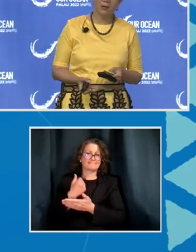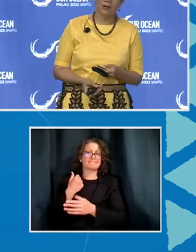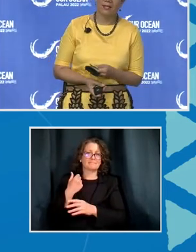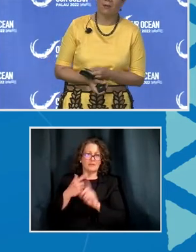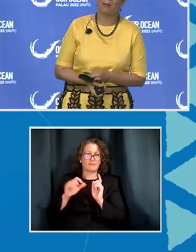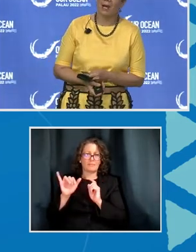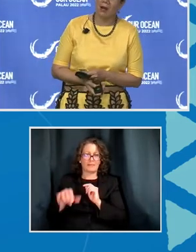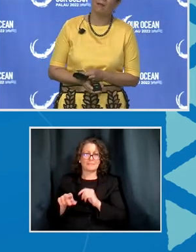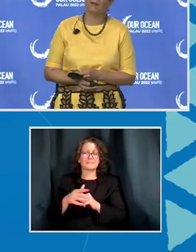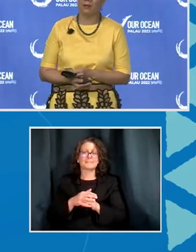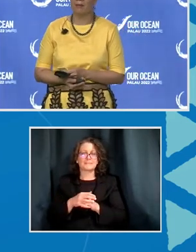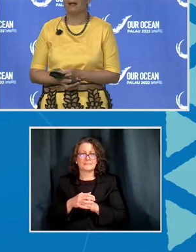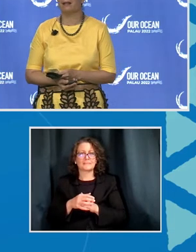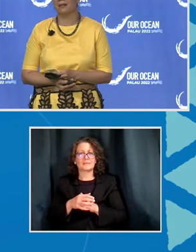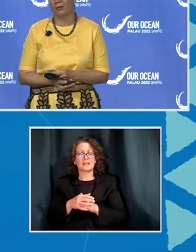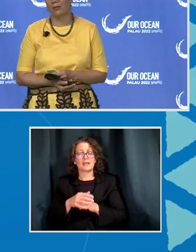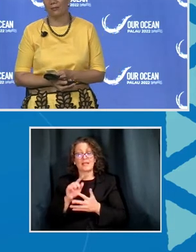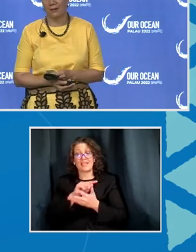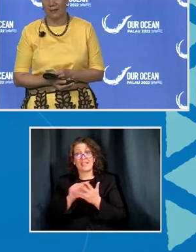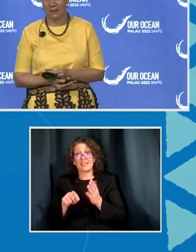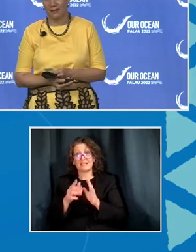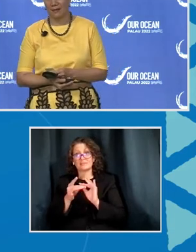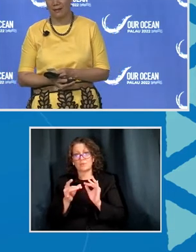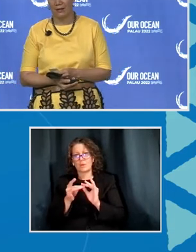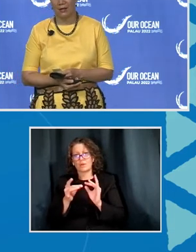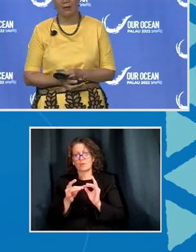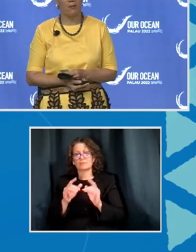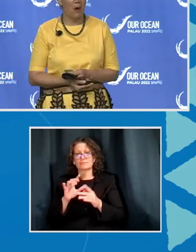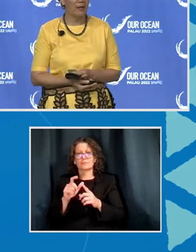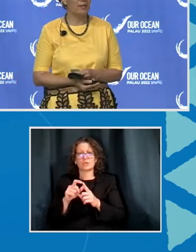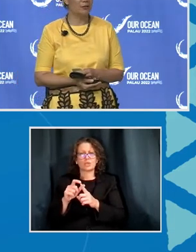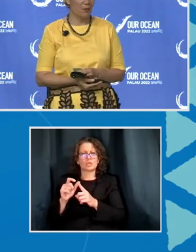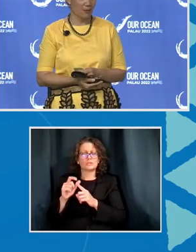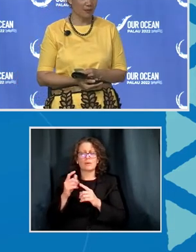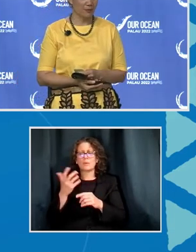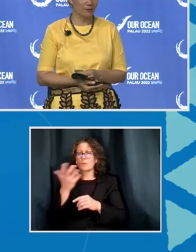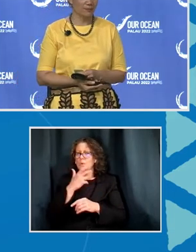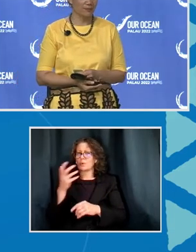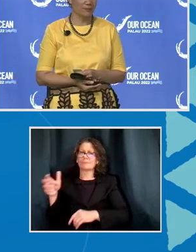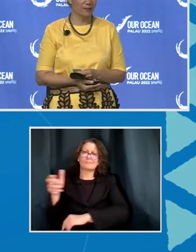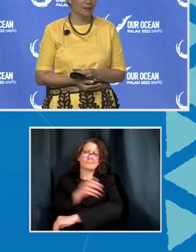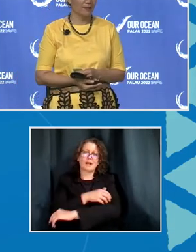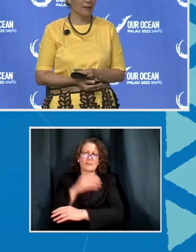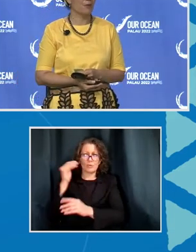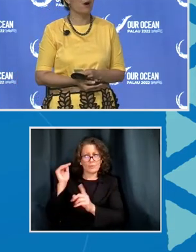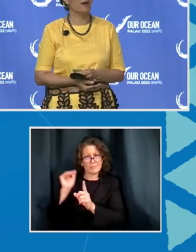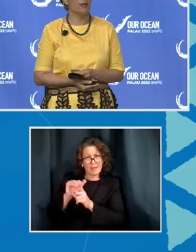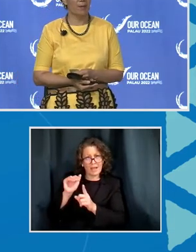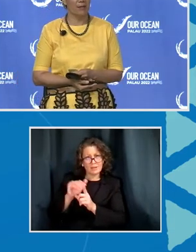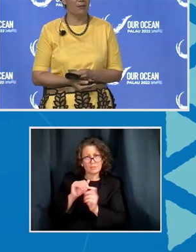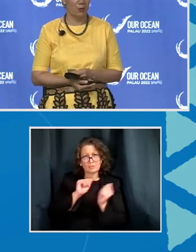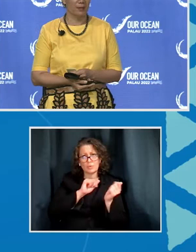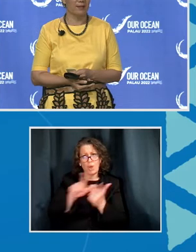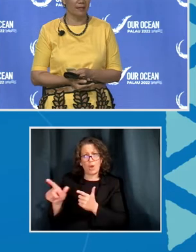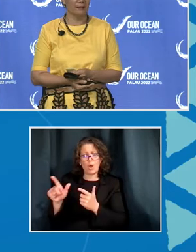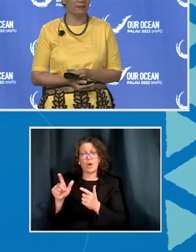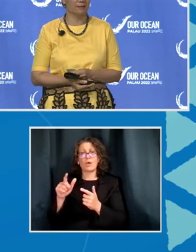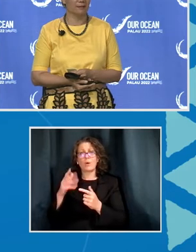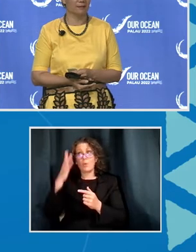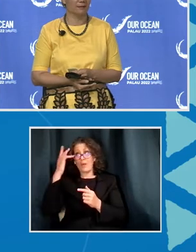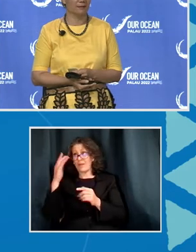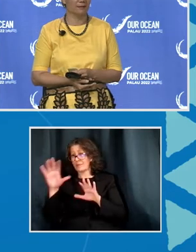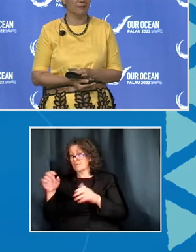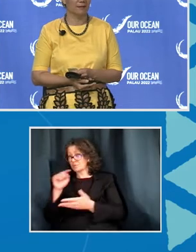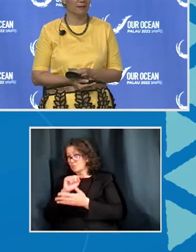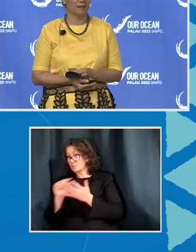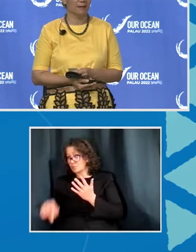These words are a powerful reminder to all of us. Of why we do what we do, and why we must work together.